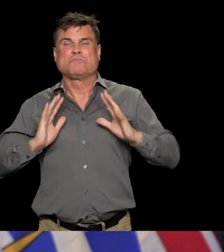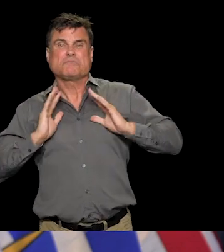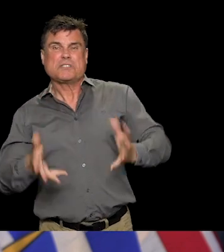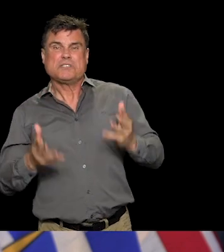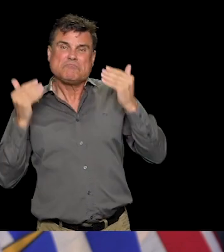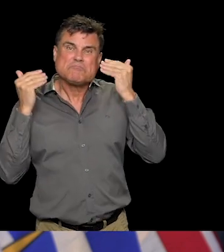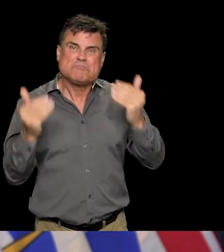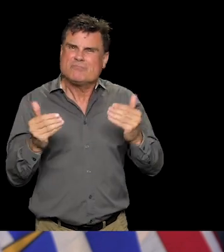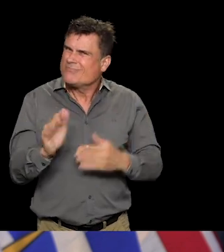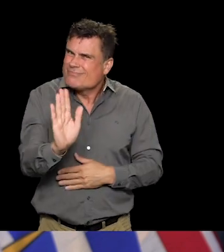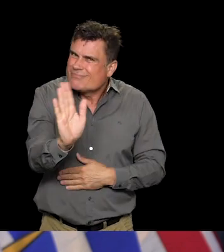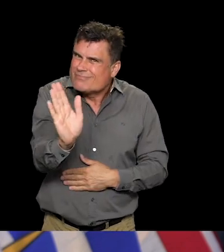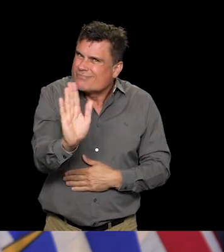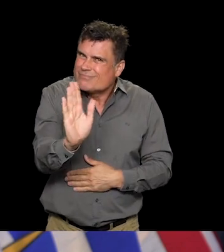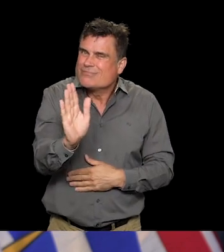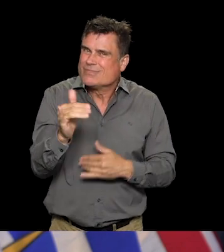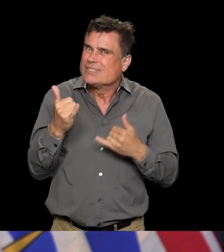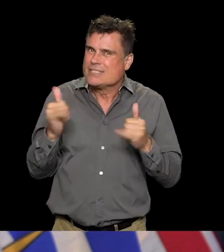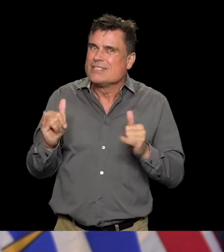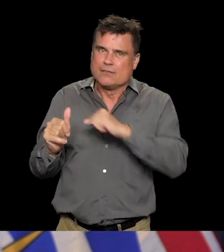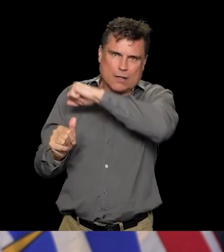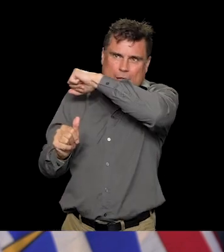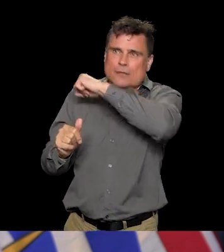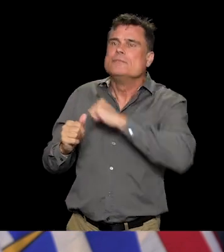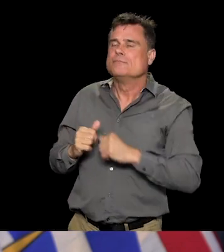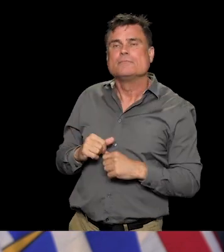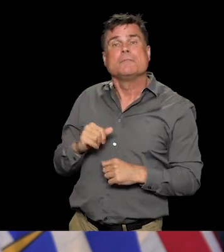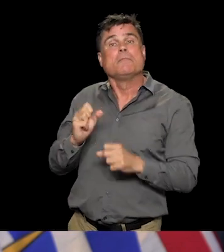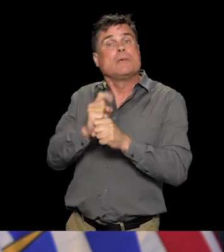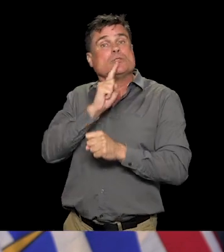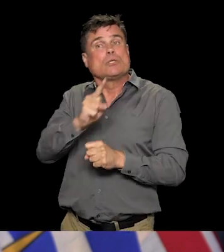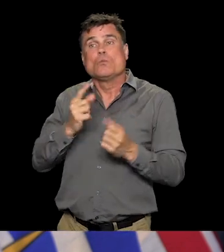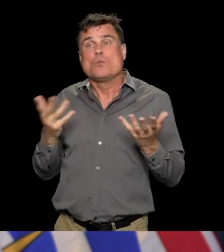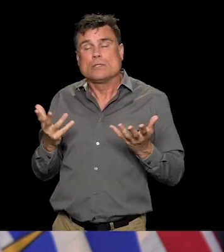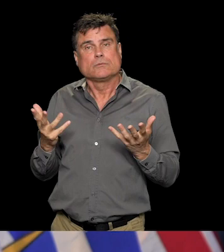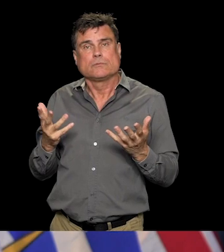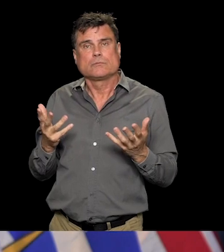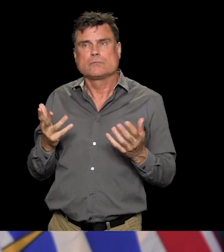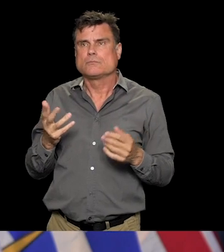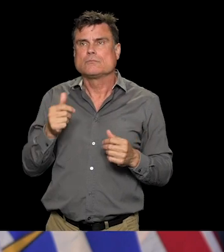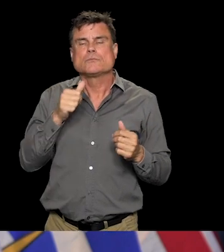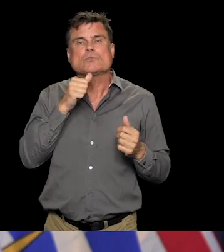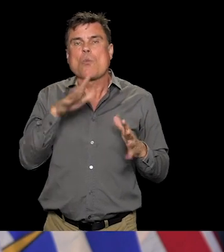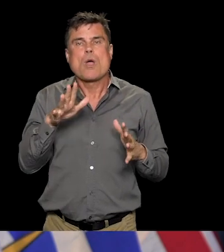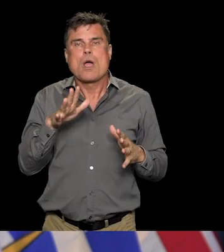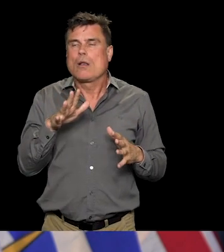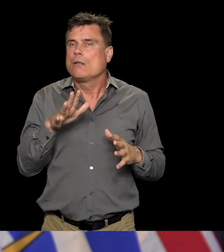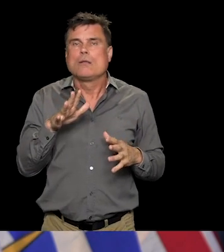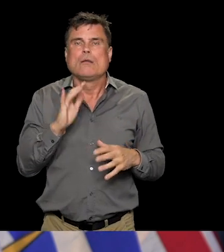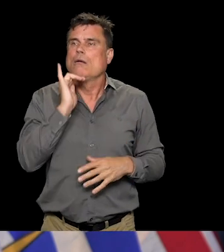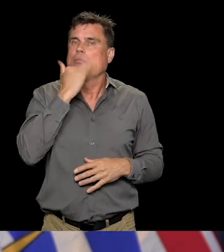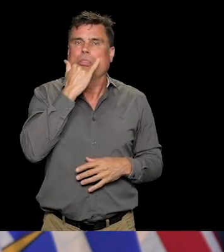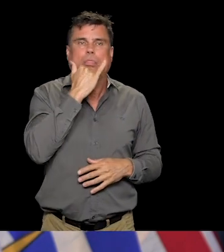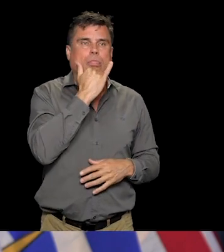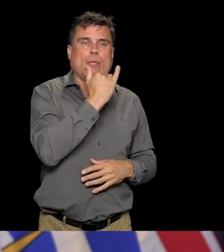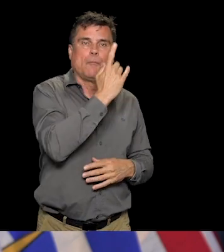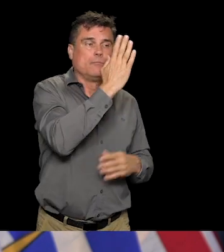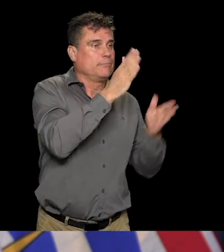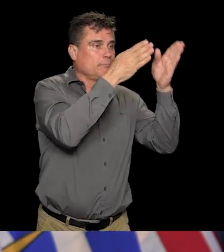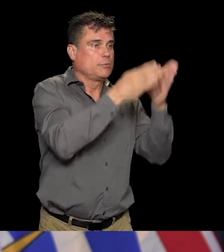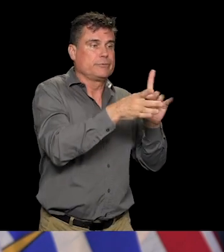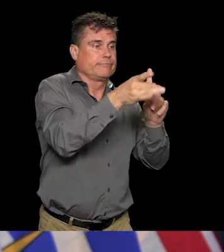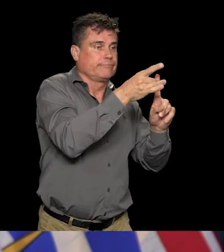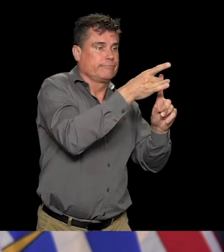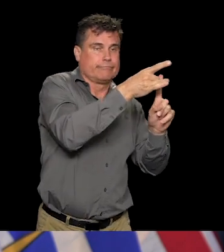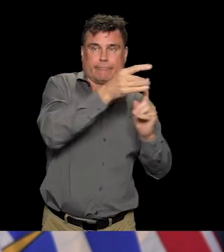able to be sure that we're not going to introduce it in an environment where others will be at risk. And we have